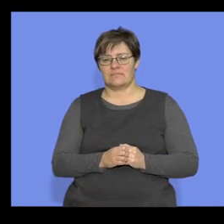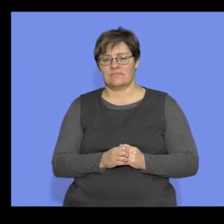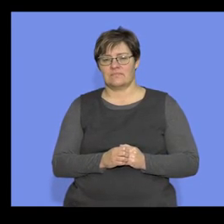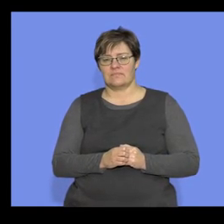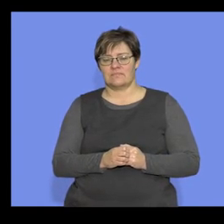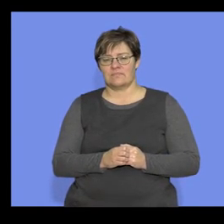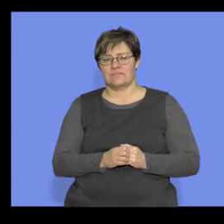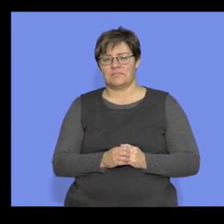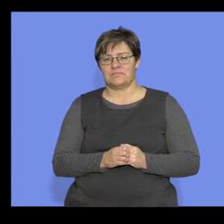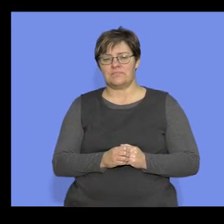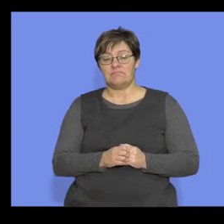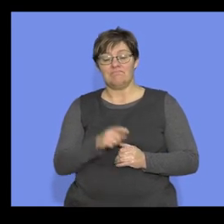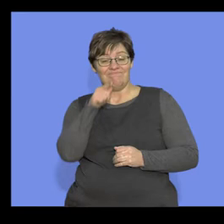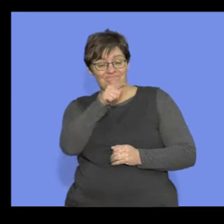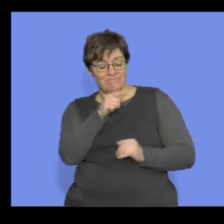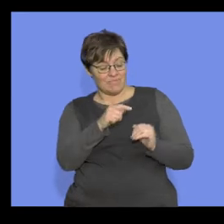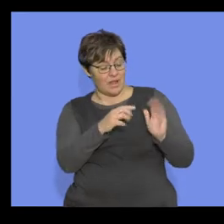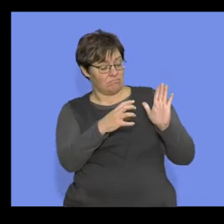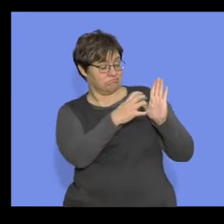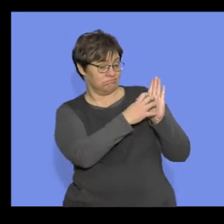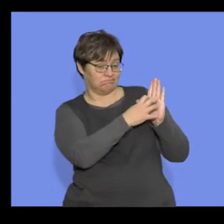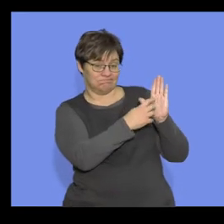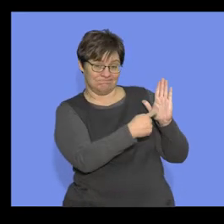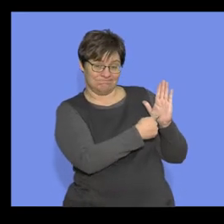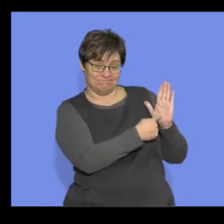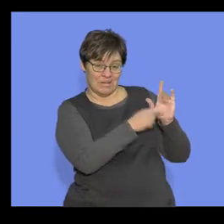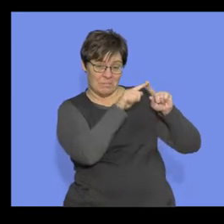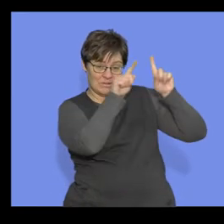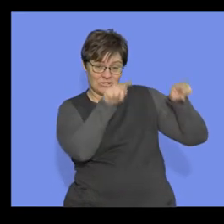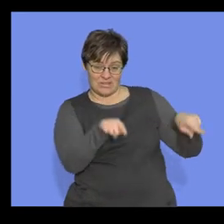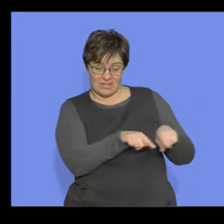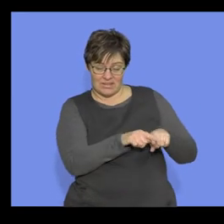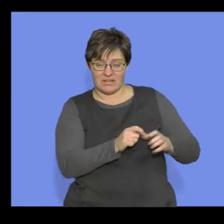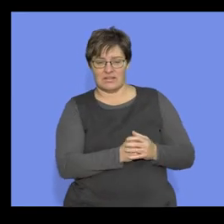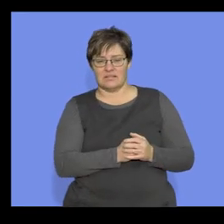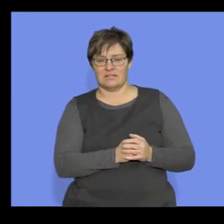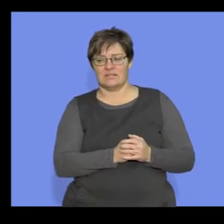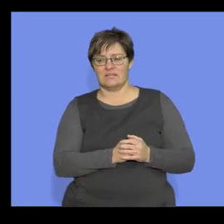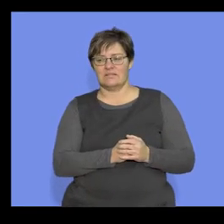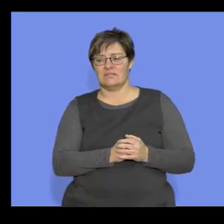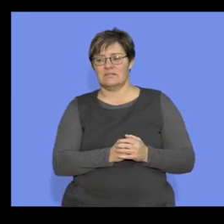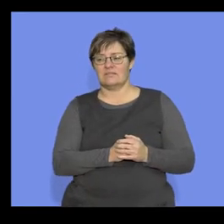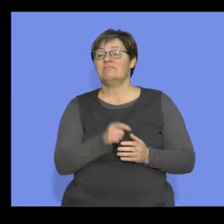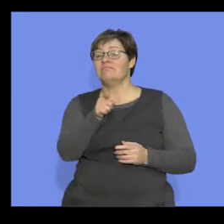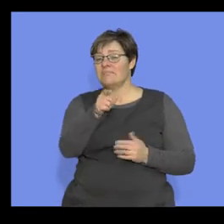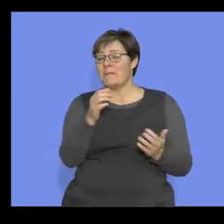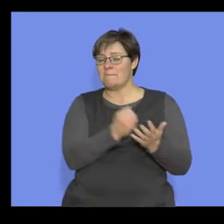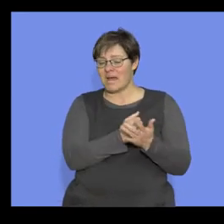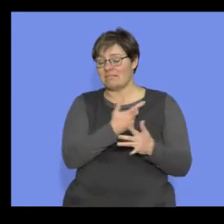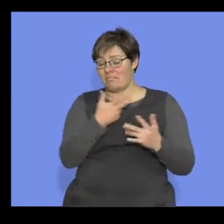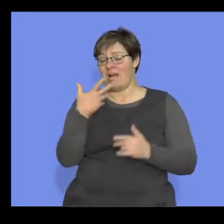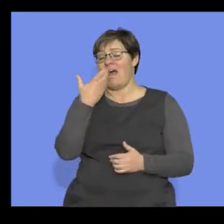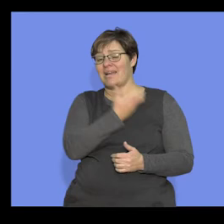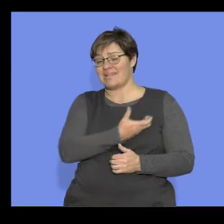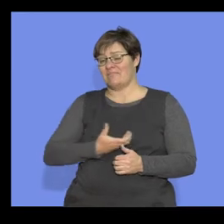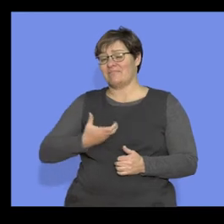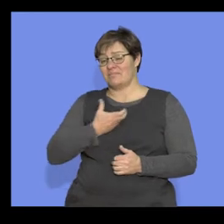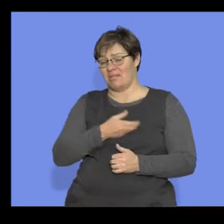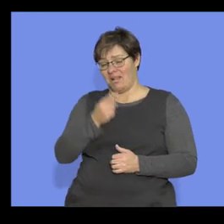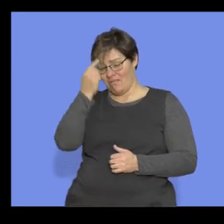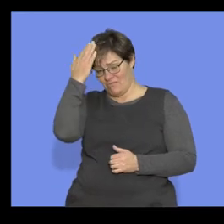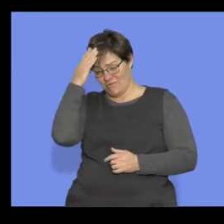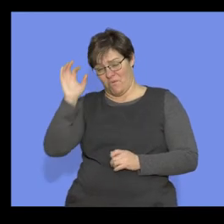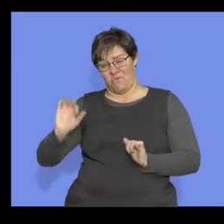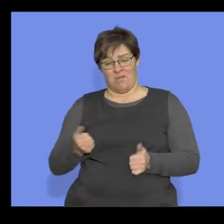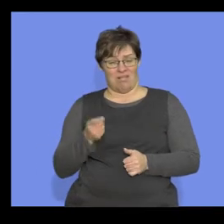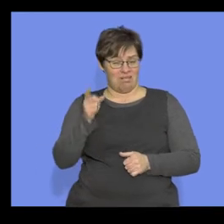All right, guys, this picture in front of me is a version that you need to become quite